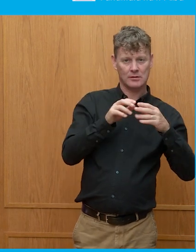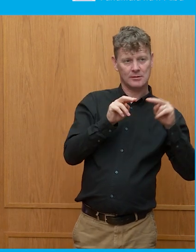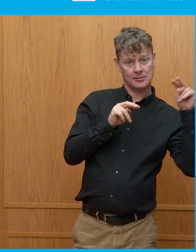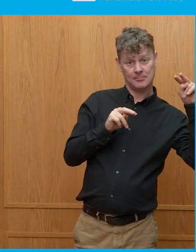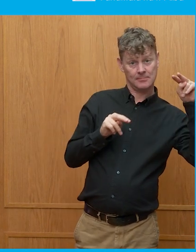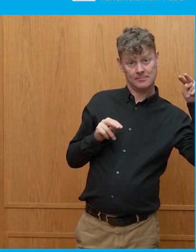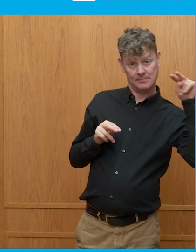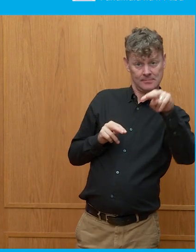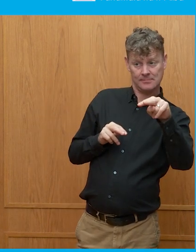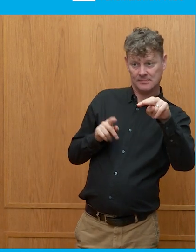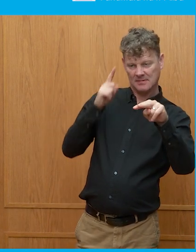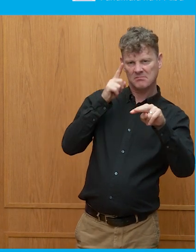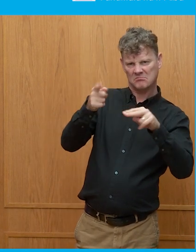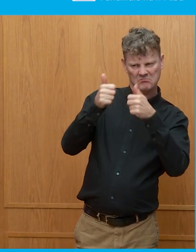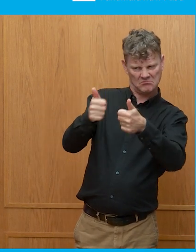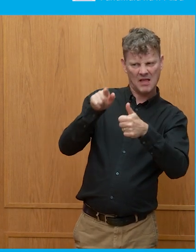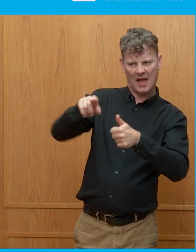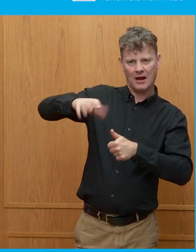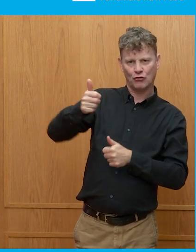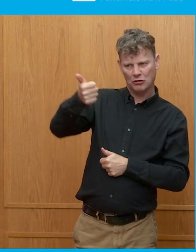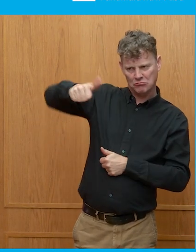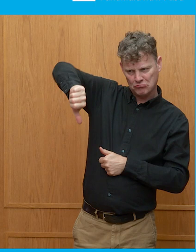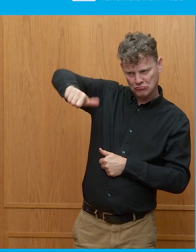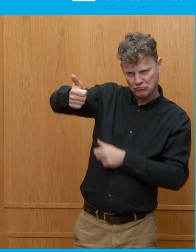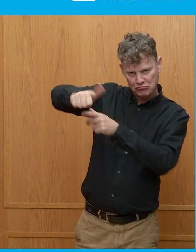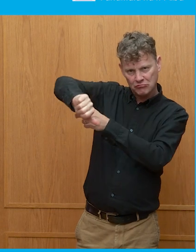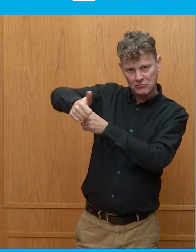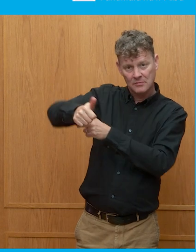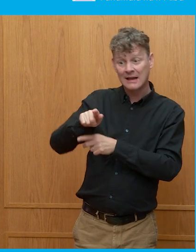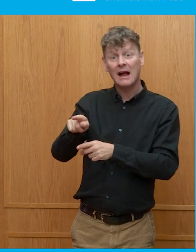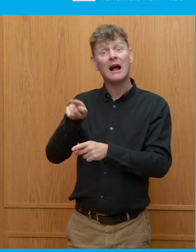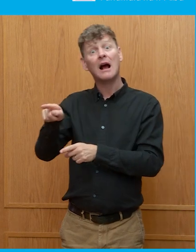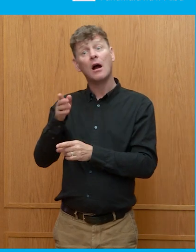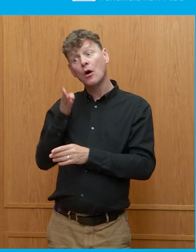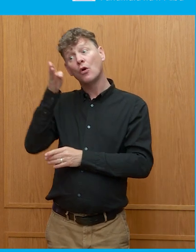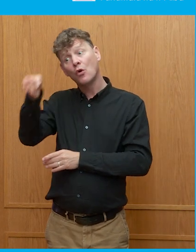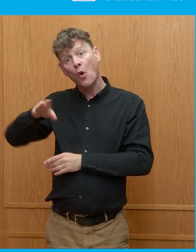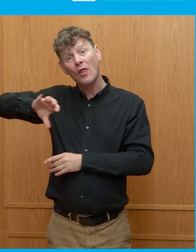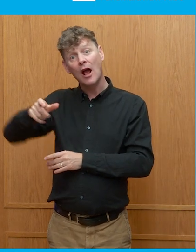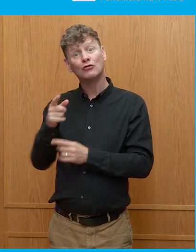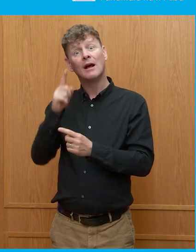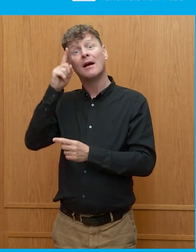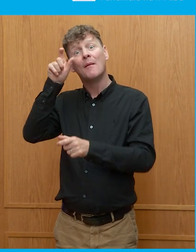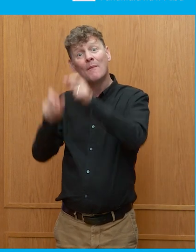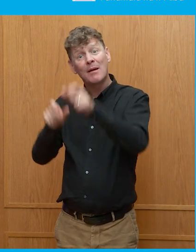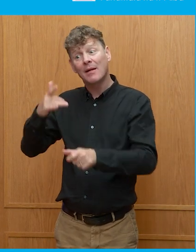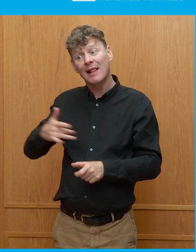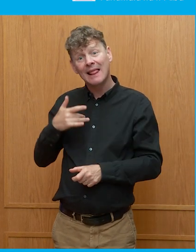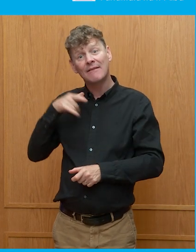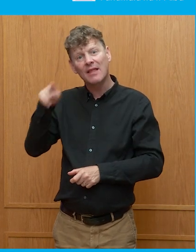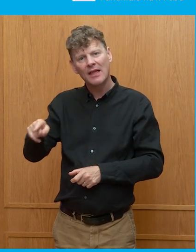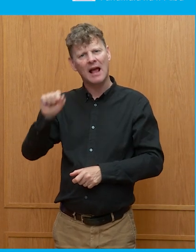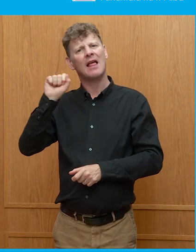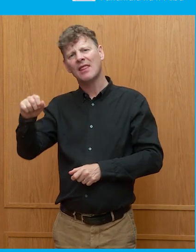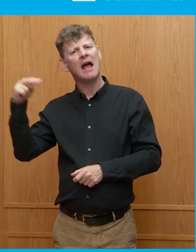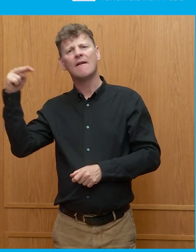expert thinks that country is to what the citizens of that country think about the democracy of that country, right?